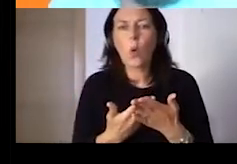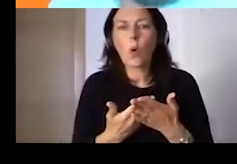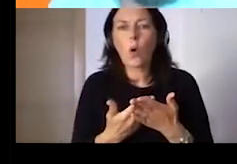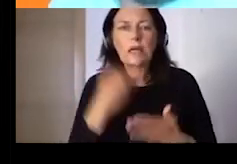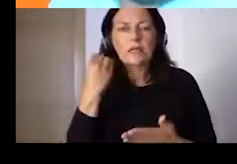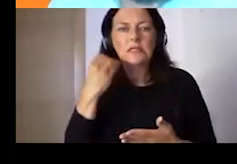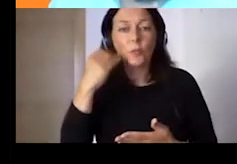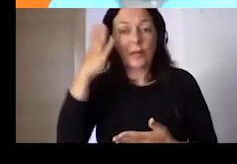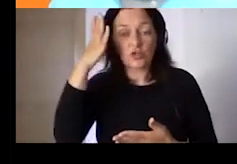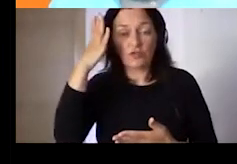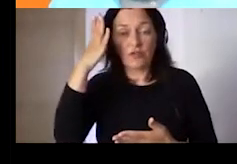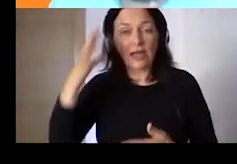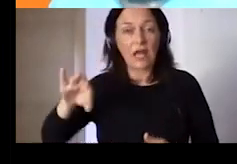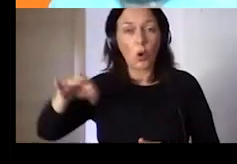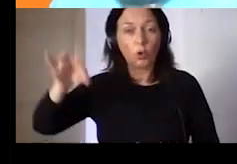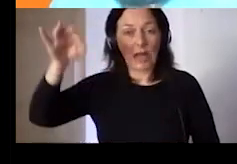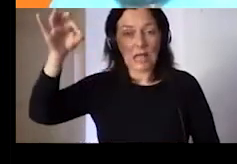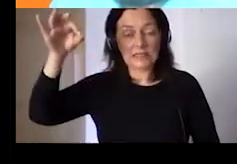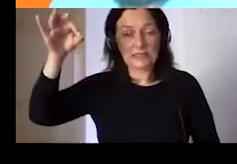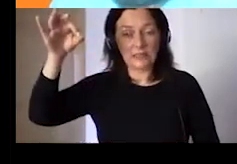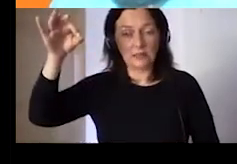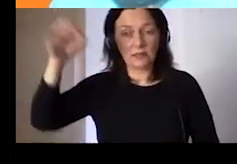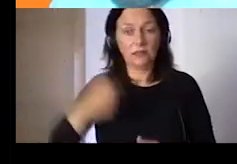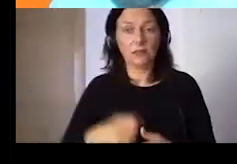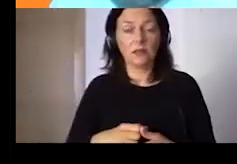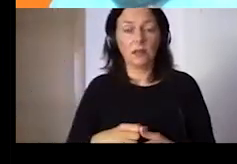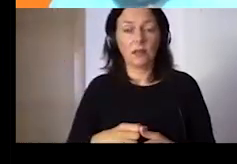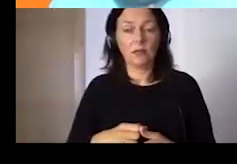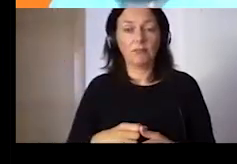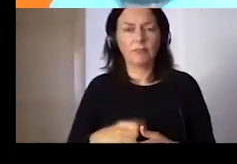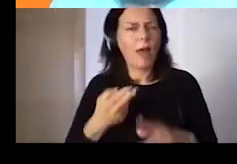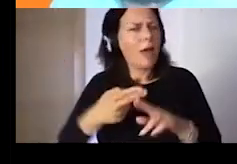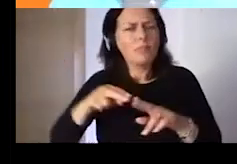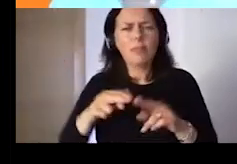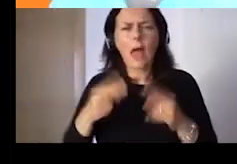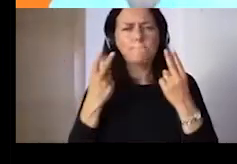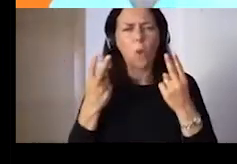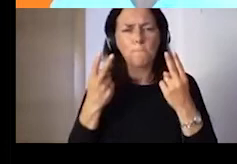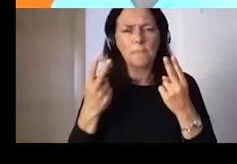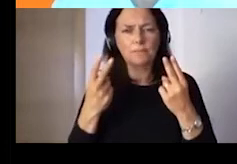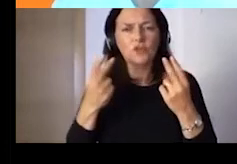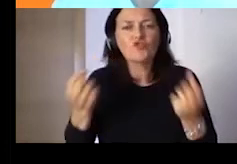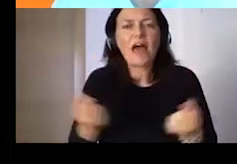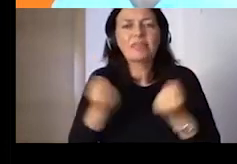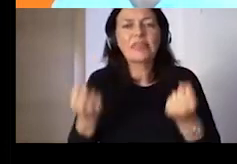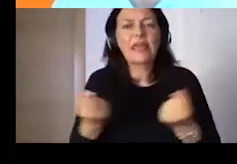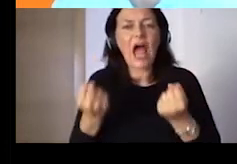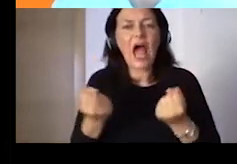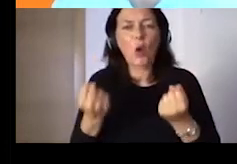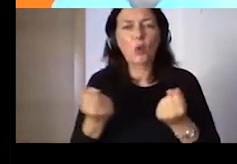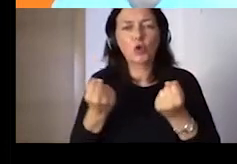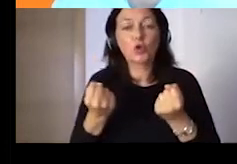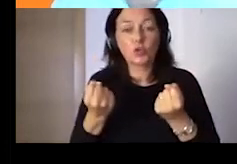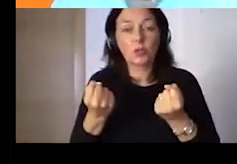maximum level for digital skills. So, in learning something that will change the life of the adult